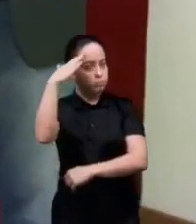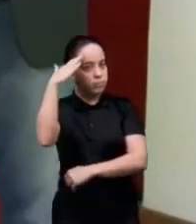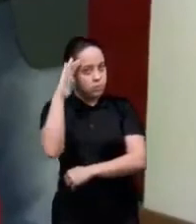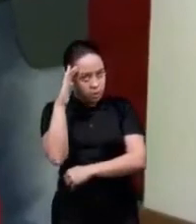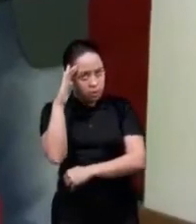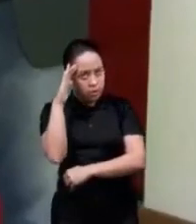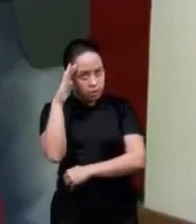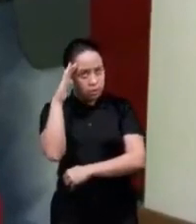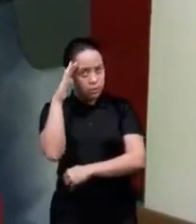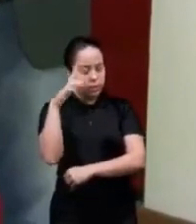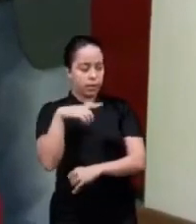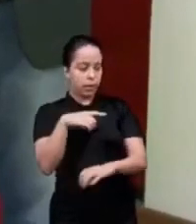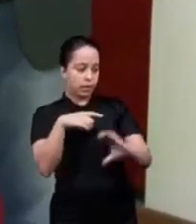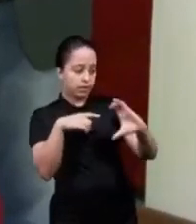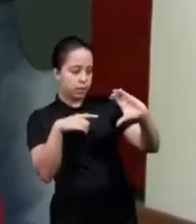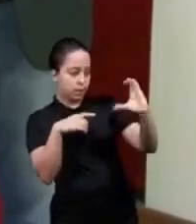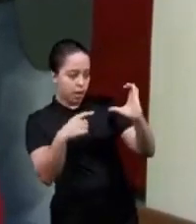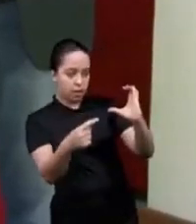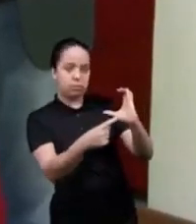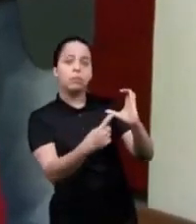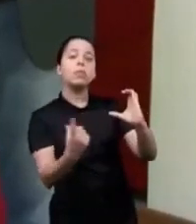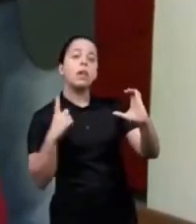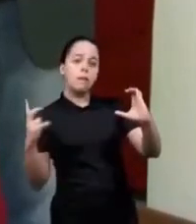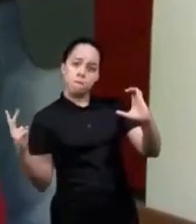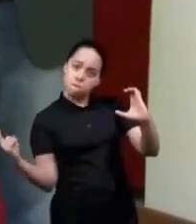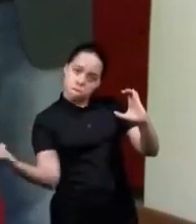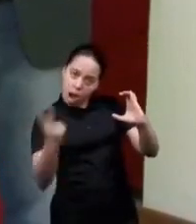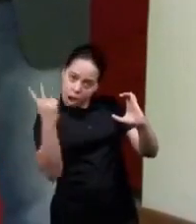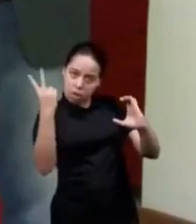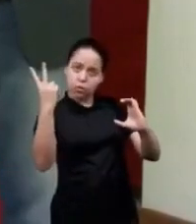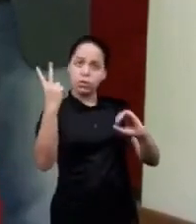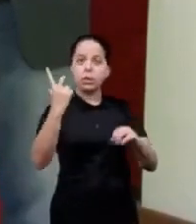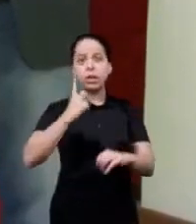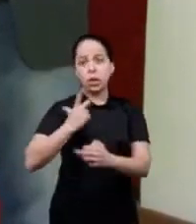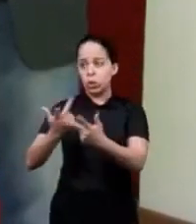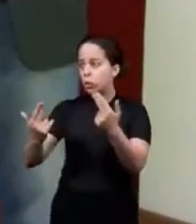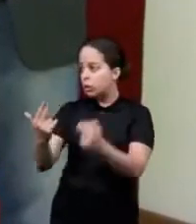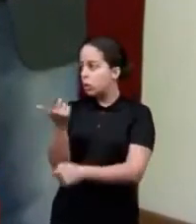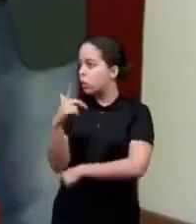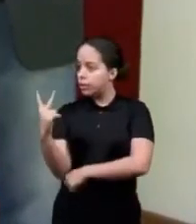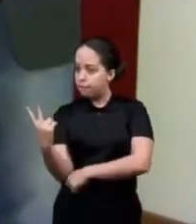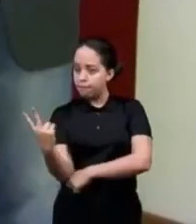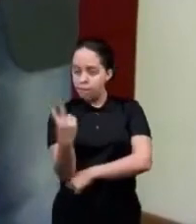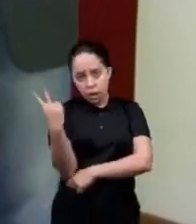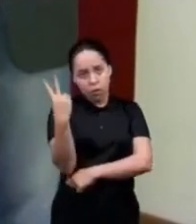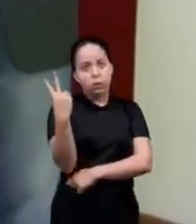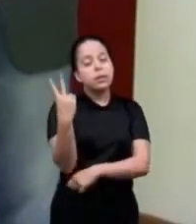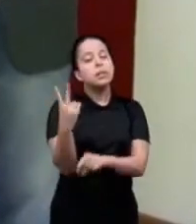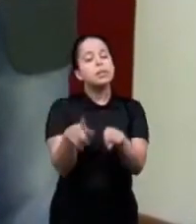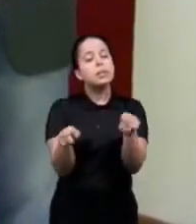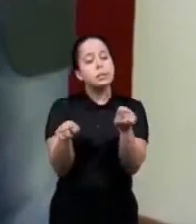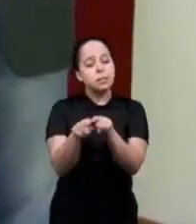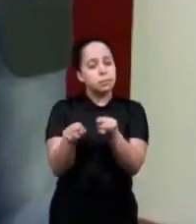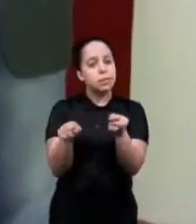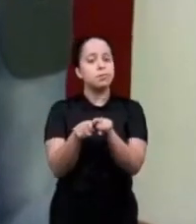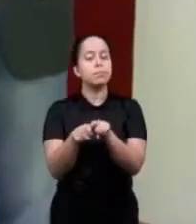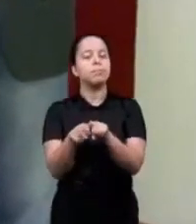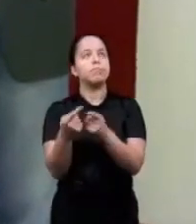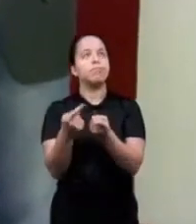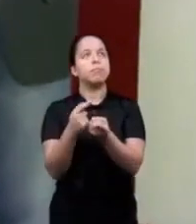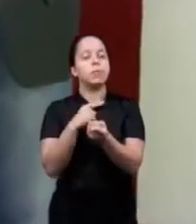that what's more is it science that matters our reason matters it has value in in